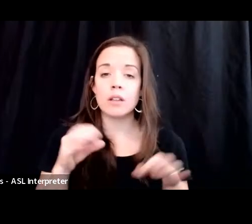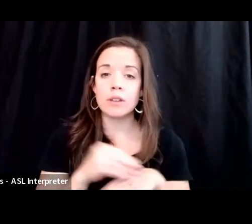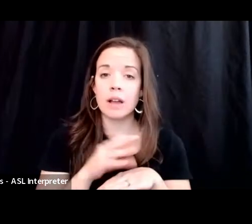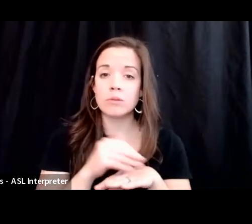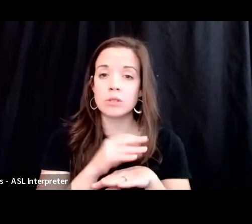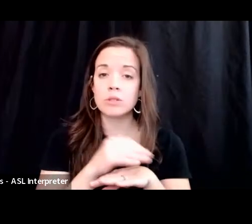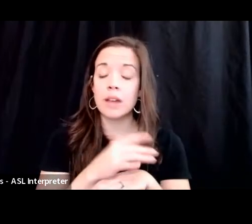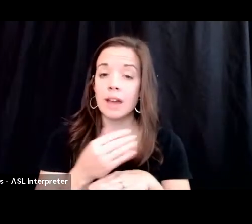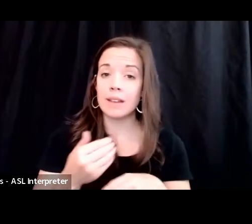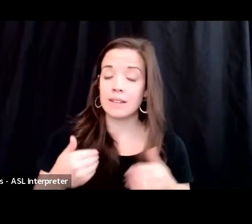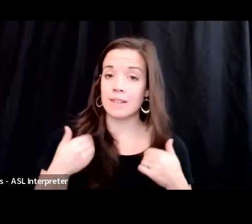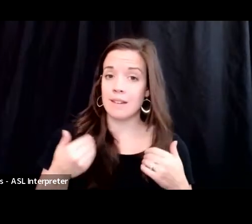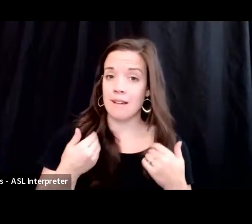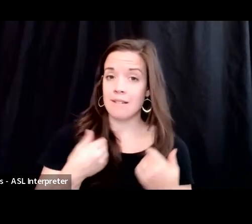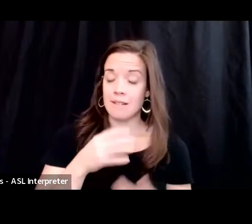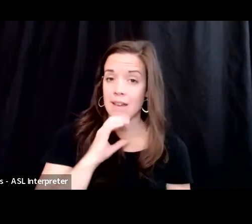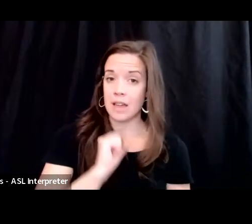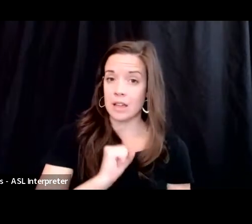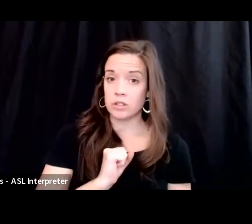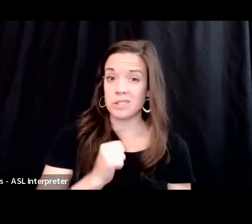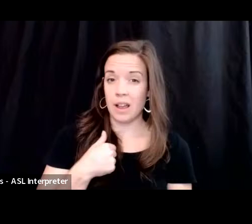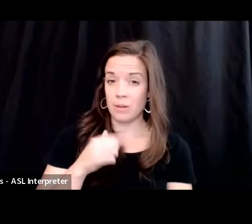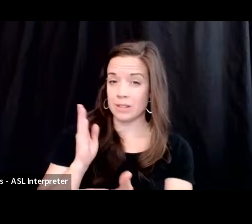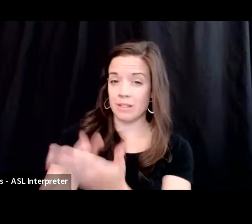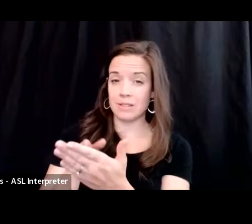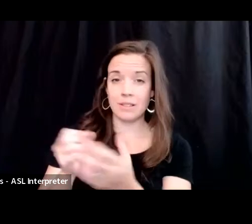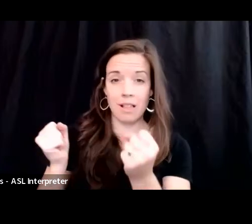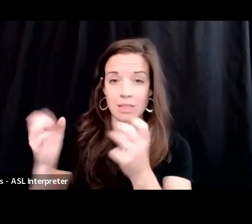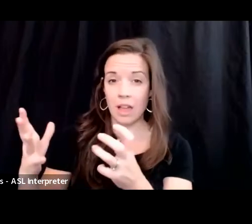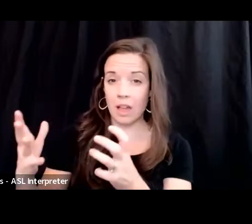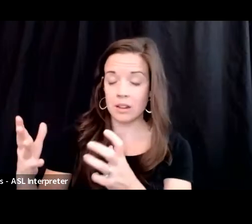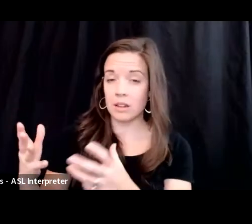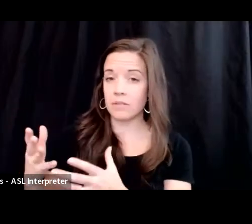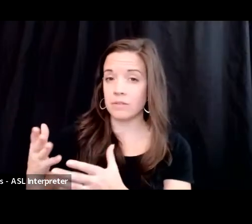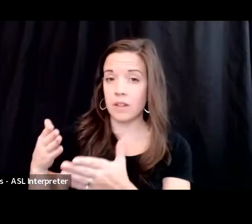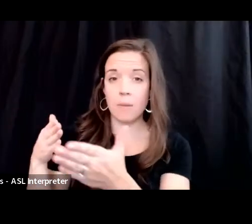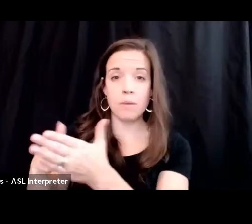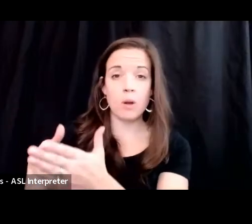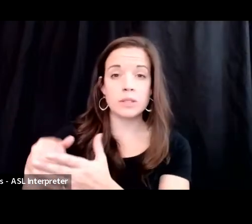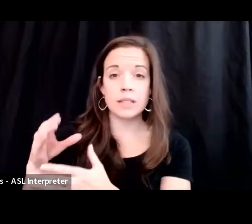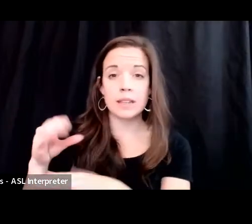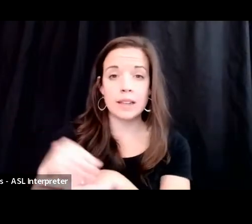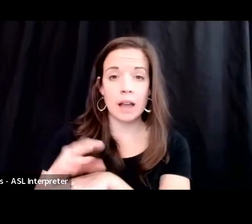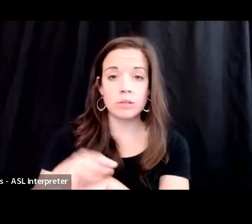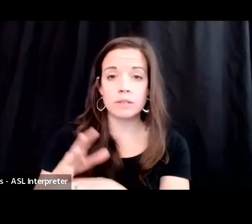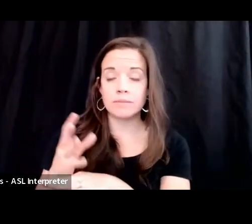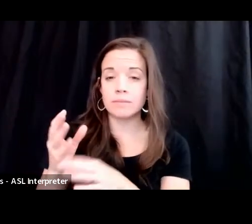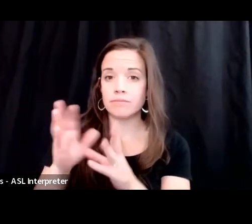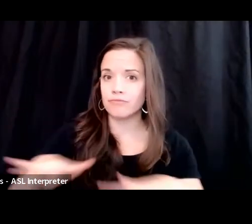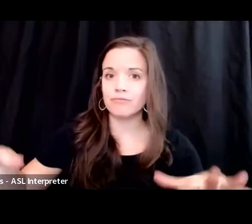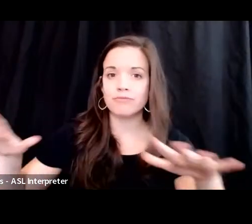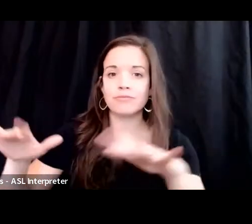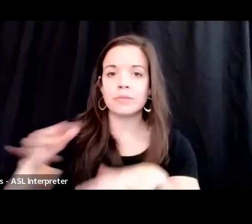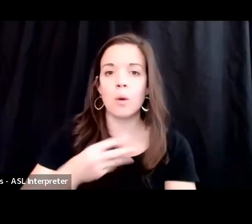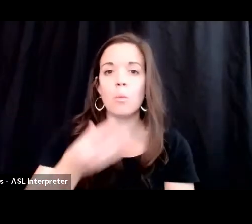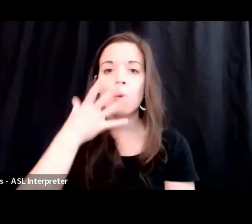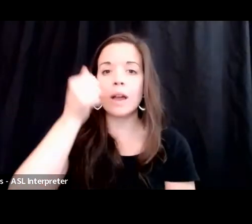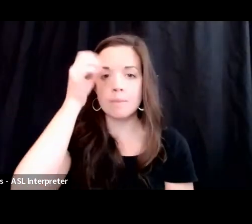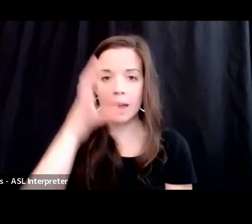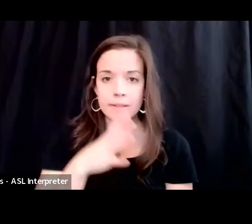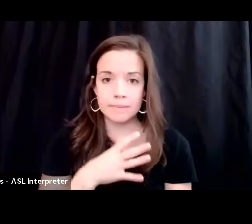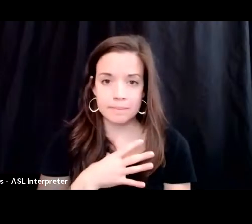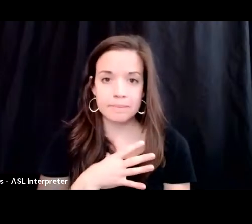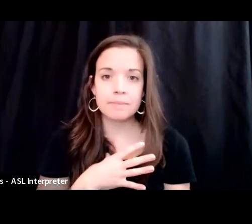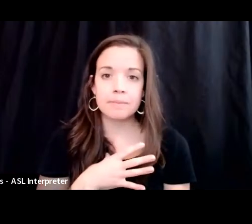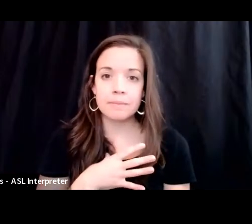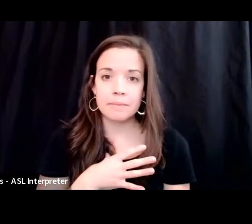I was usually up against a lot of opposing counsel, mostly a sea of white men. And so it was